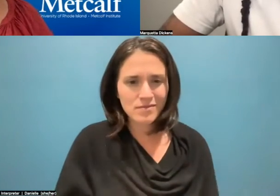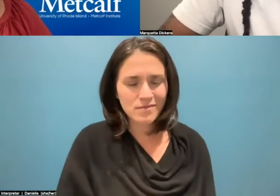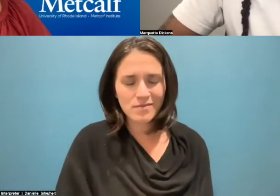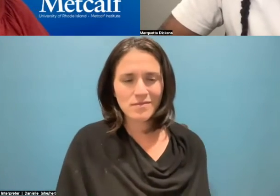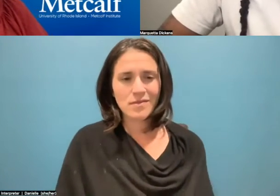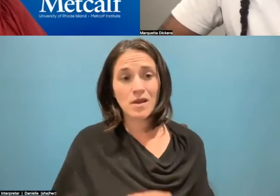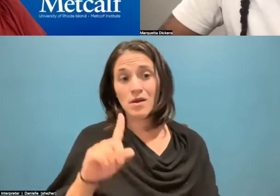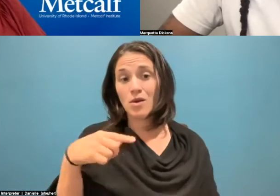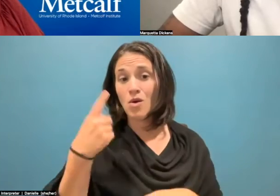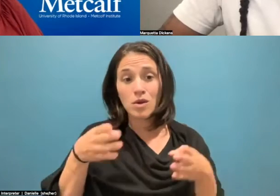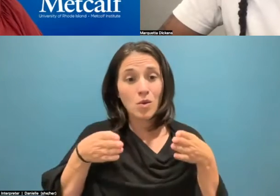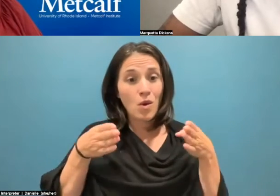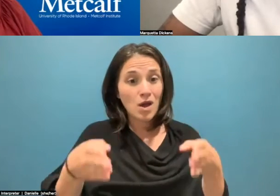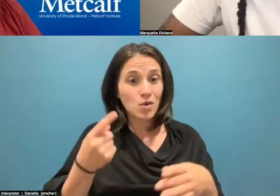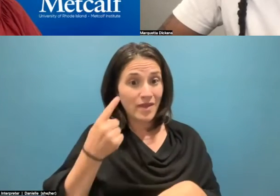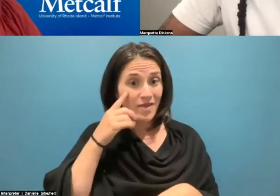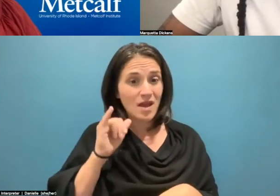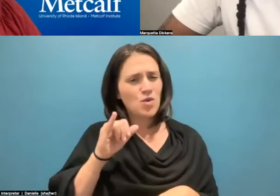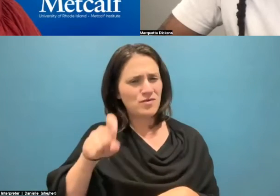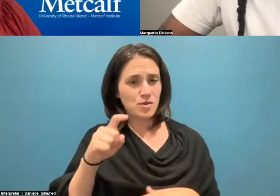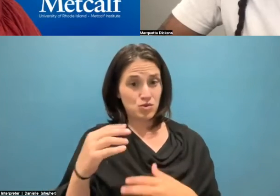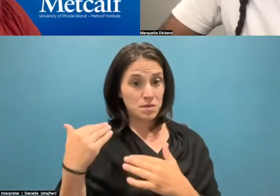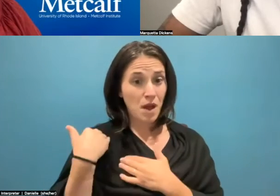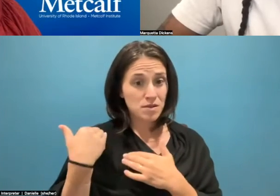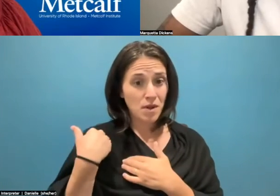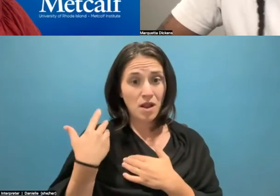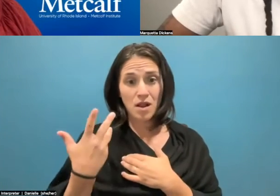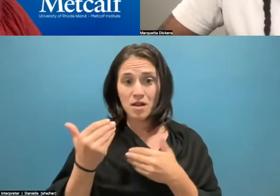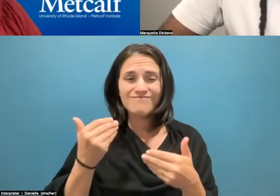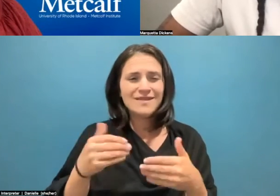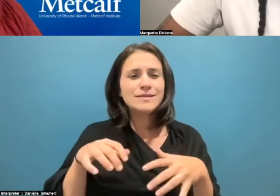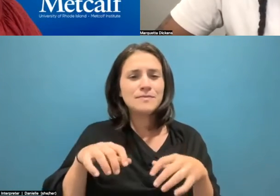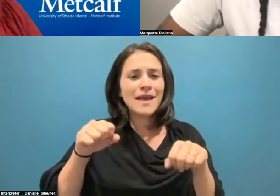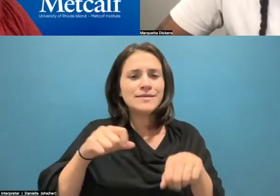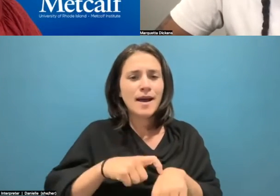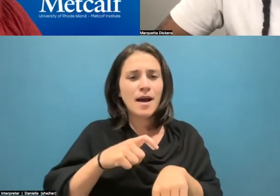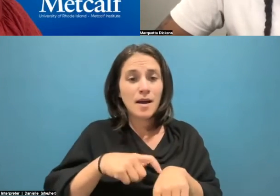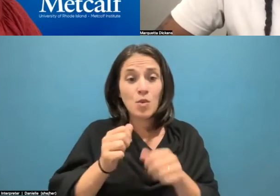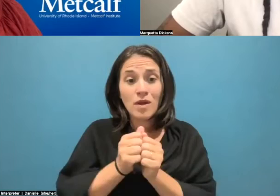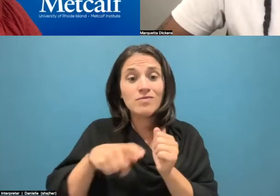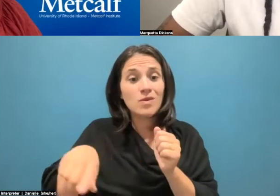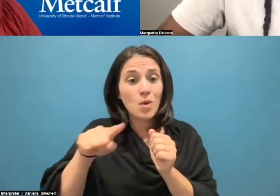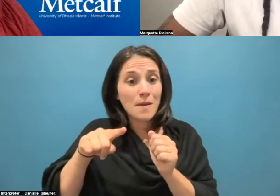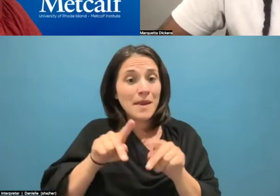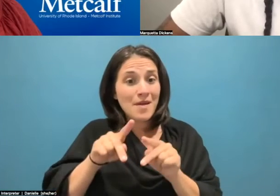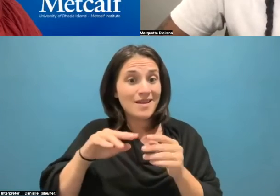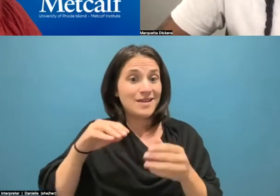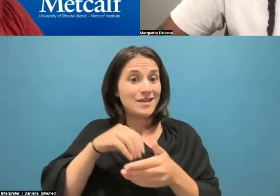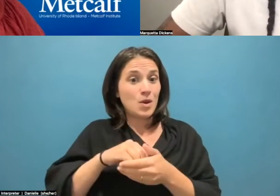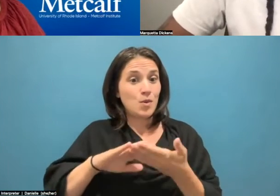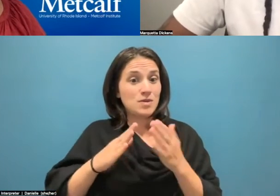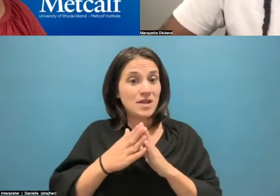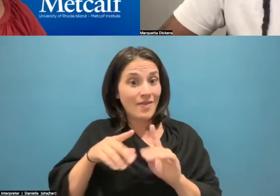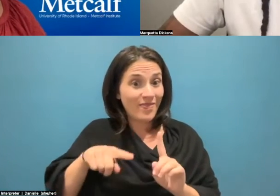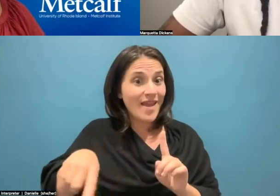way that you do that is that you are responsible and you build rapport and you spend time with folks in the community so that they can give you what